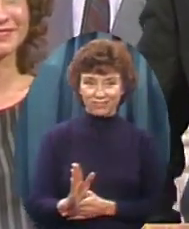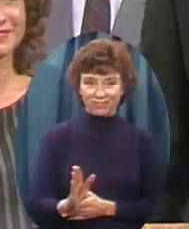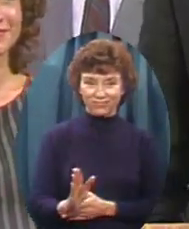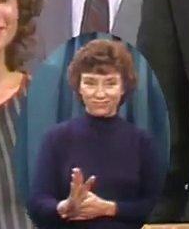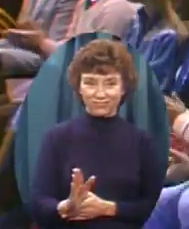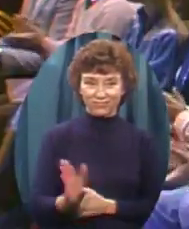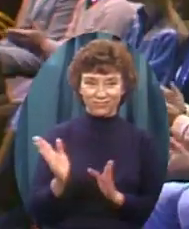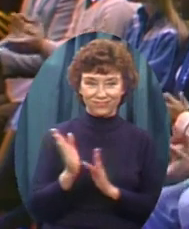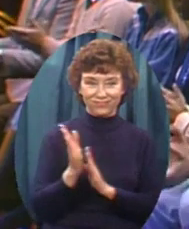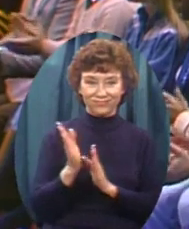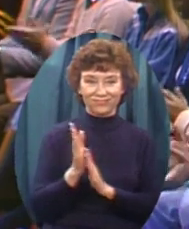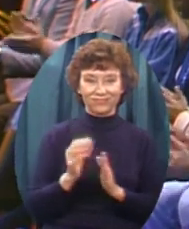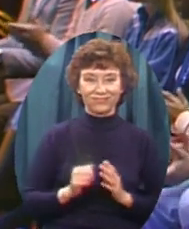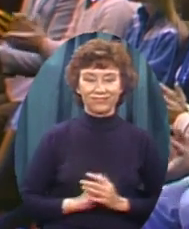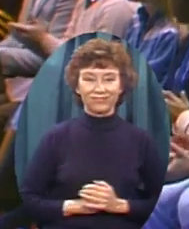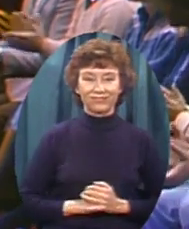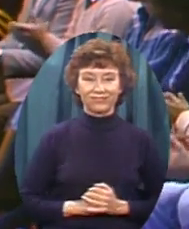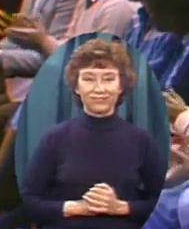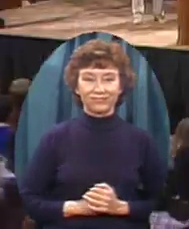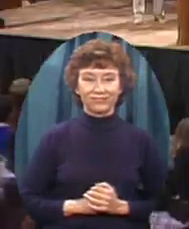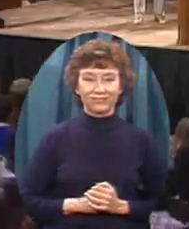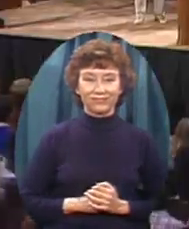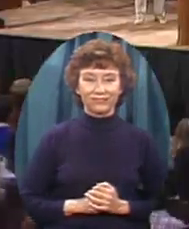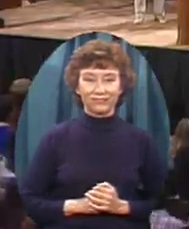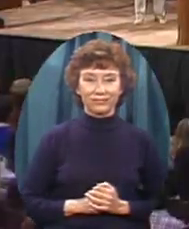Yes sir Go ahead and give that a hand This man's turned on here